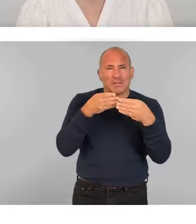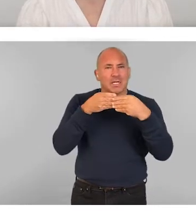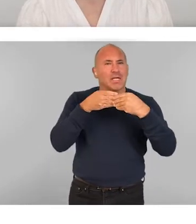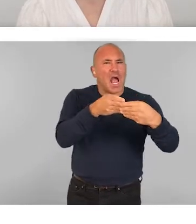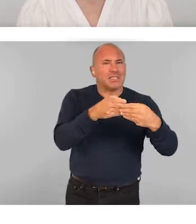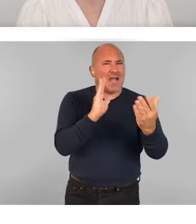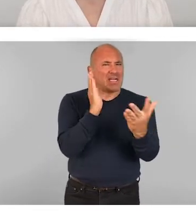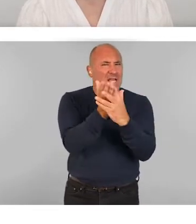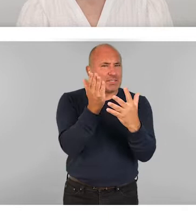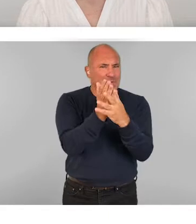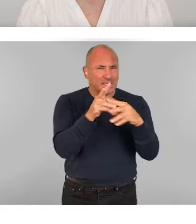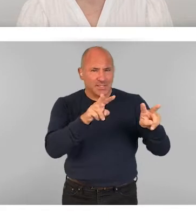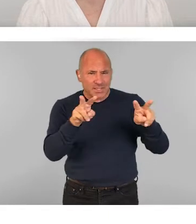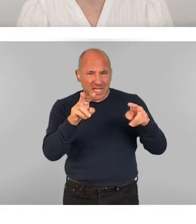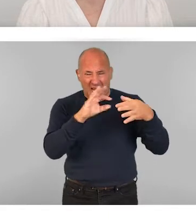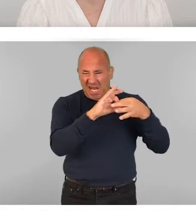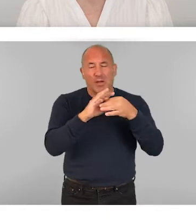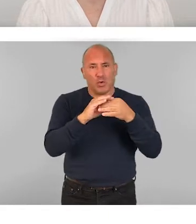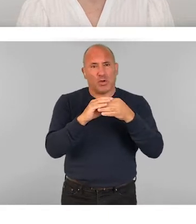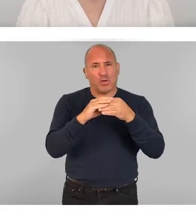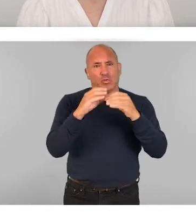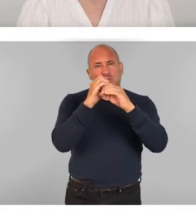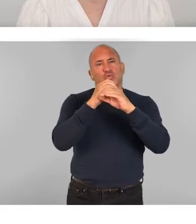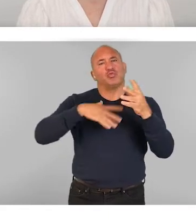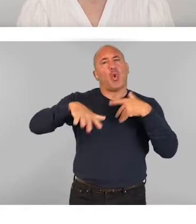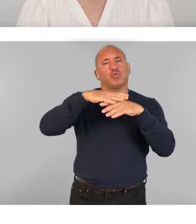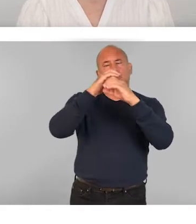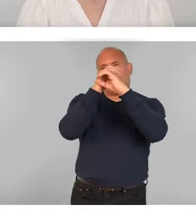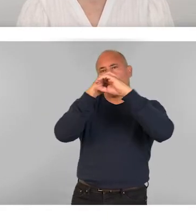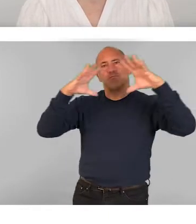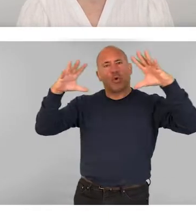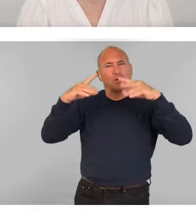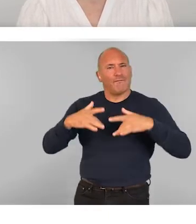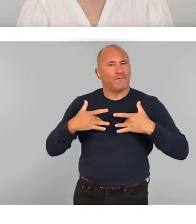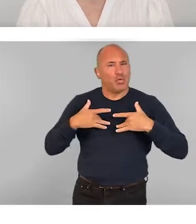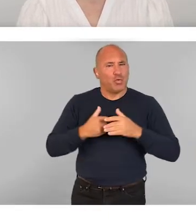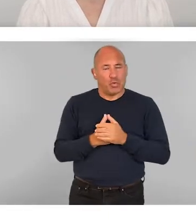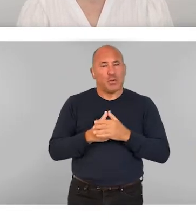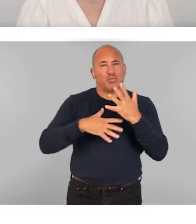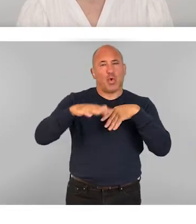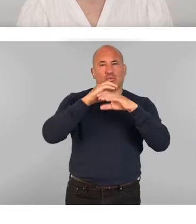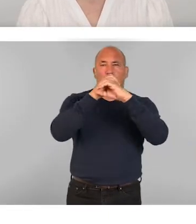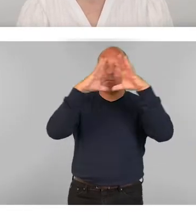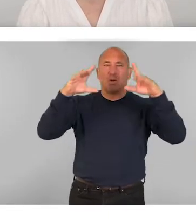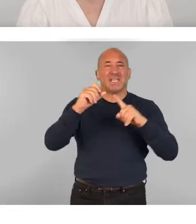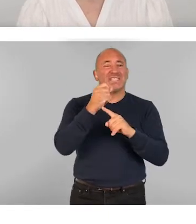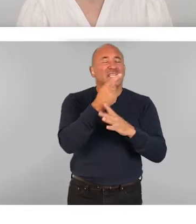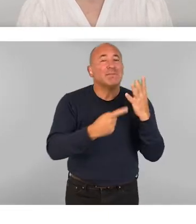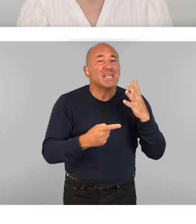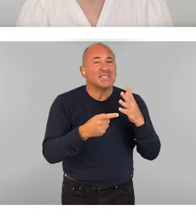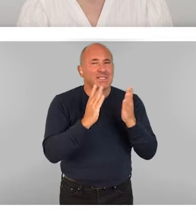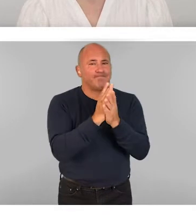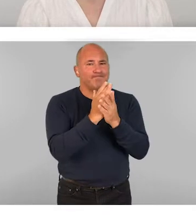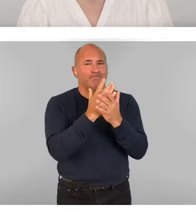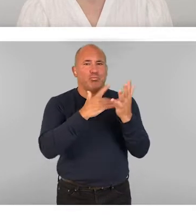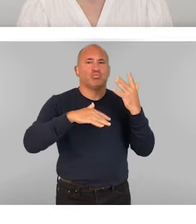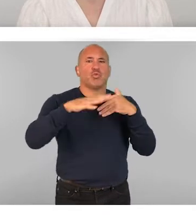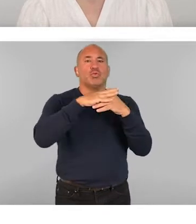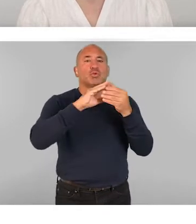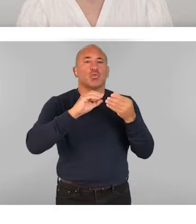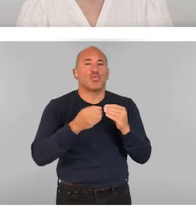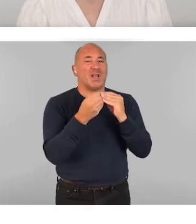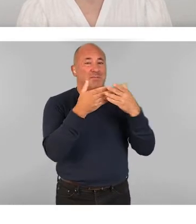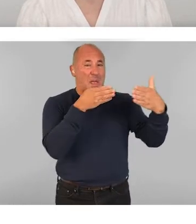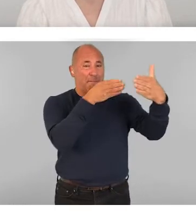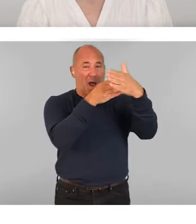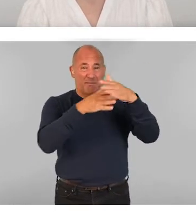aligned with the social model perspective. Under the social model, disability is framed as a social construct created by societal barriers